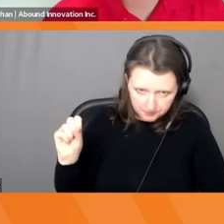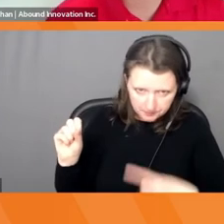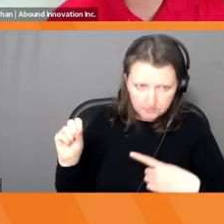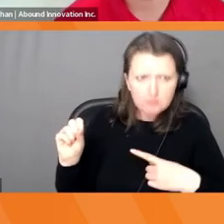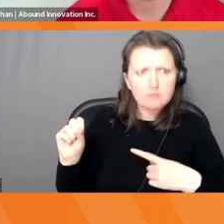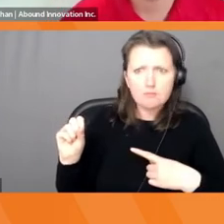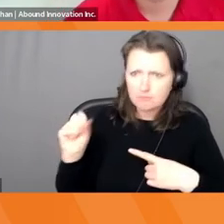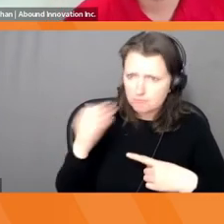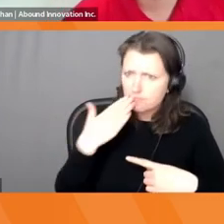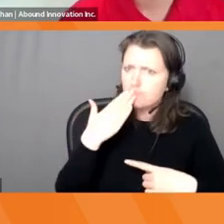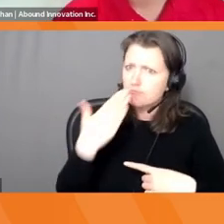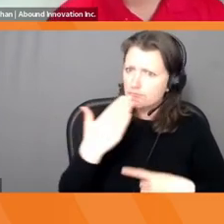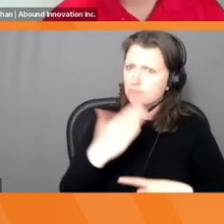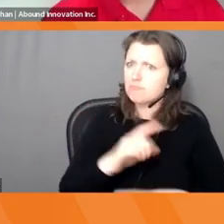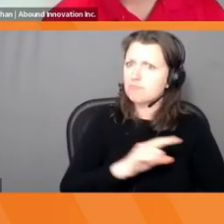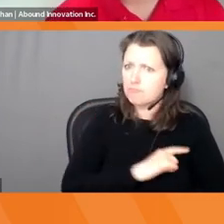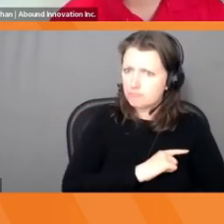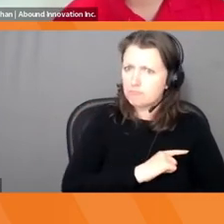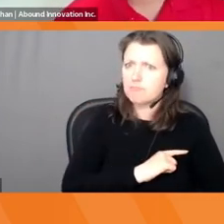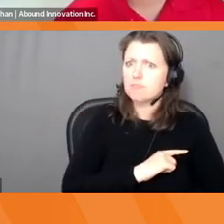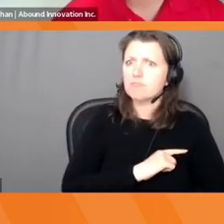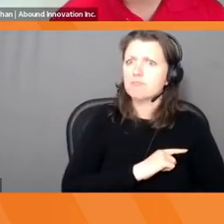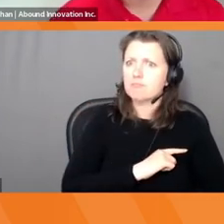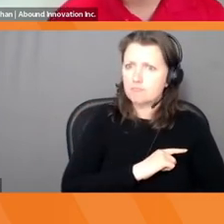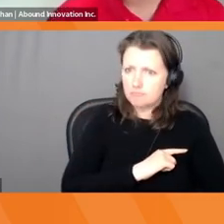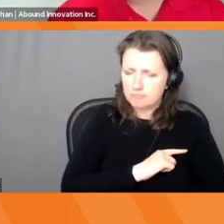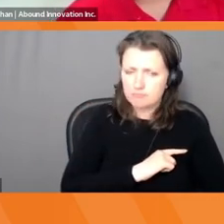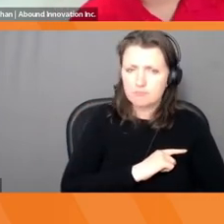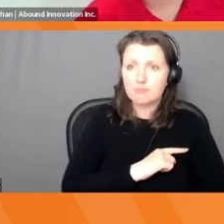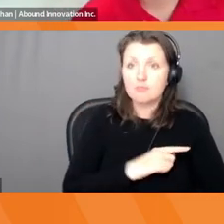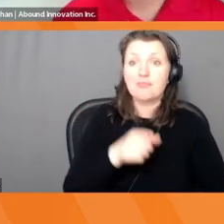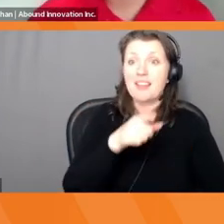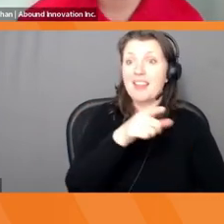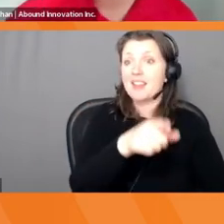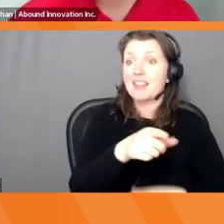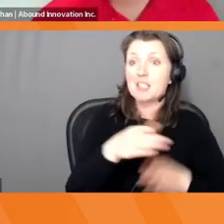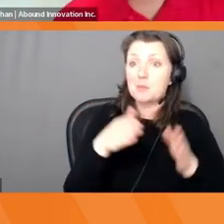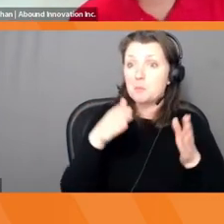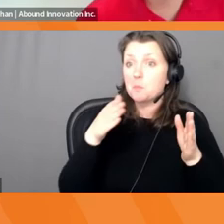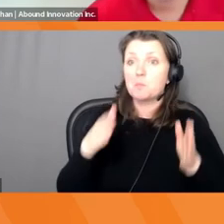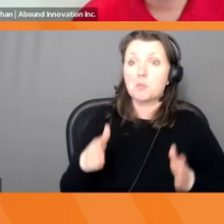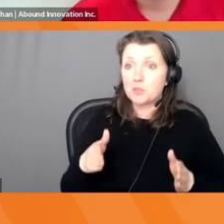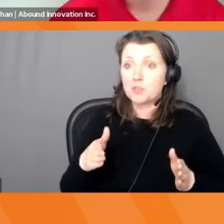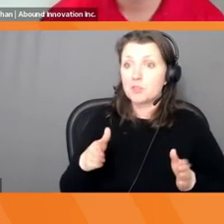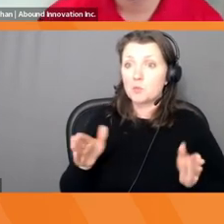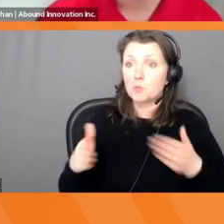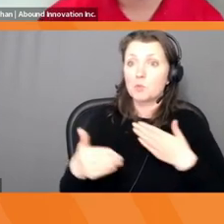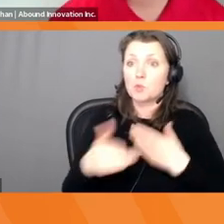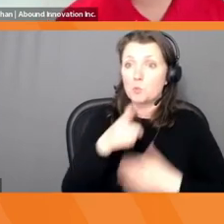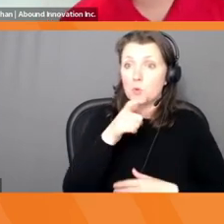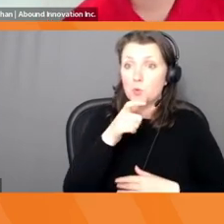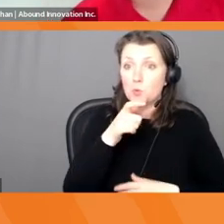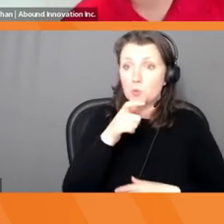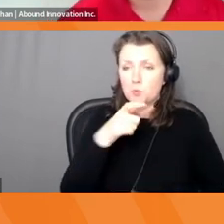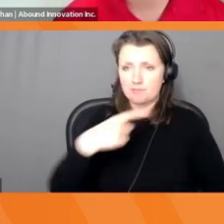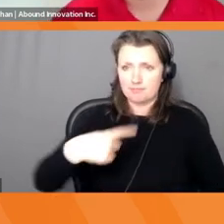set up here. All right. So this person is me. If you didn't guess, I have no kids. I'm the,